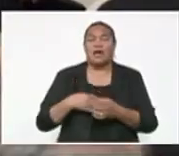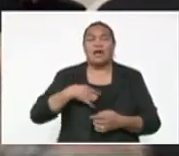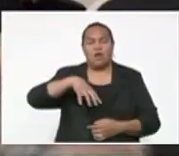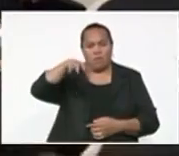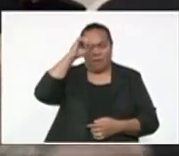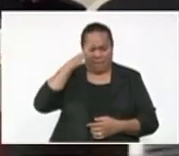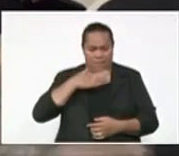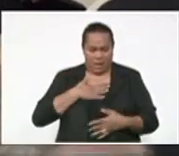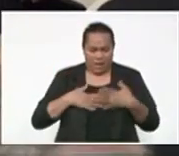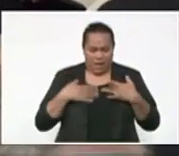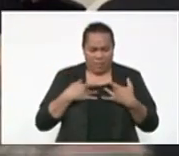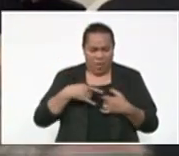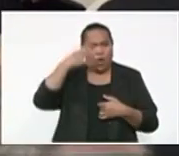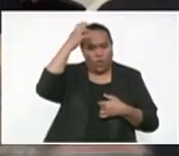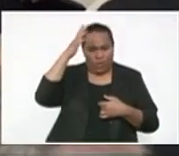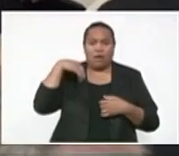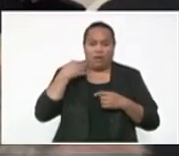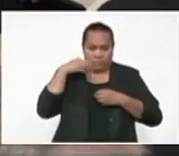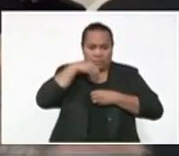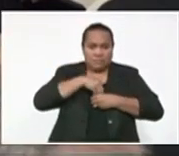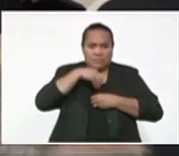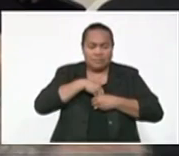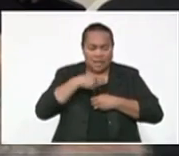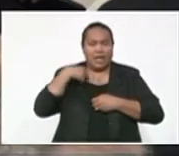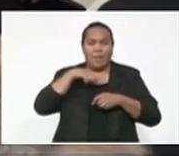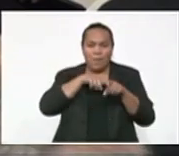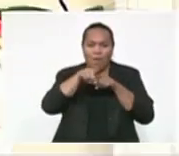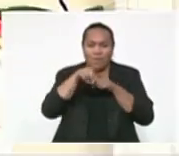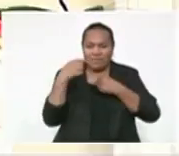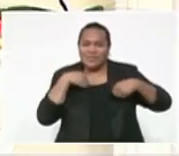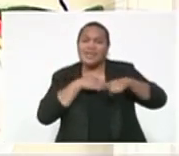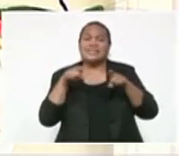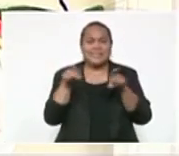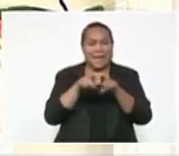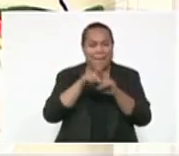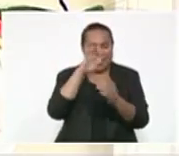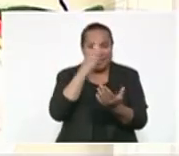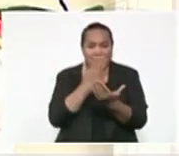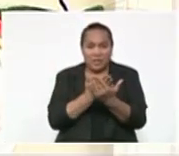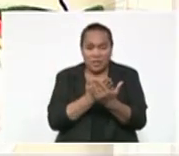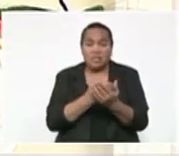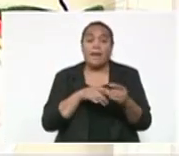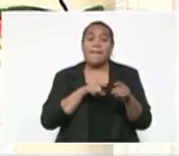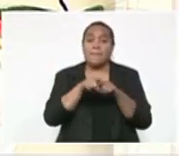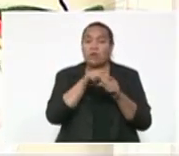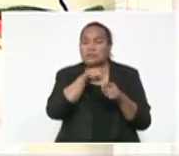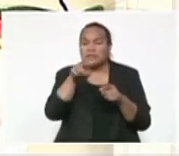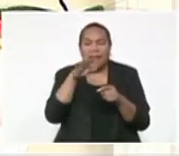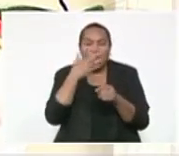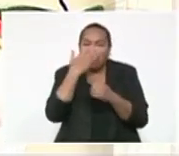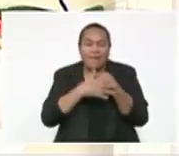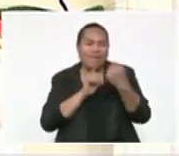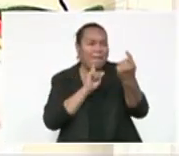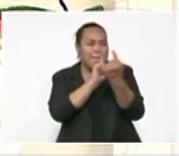season in my life when the Queen was not there. And I think for most of us, that would be our experience, although a number of us may not have met her